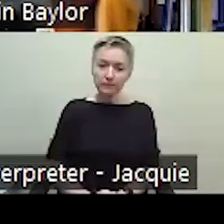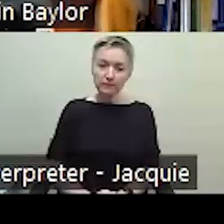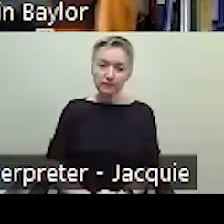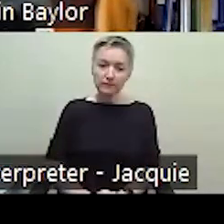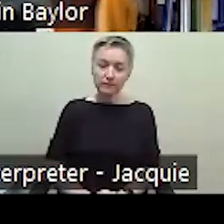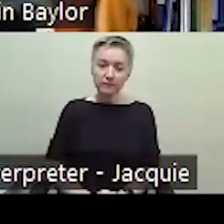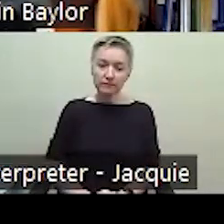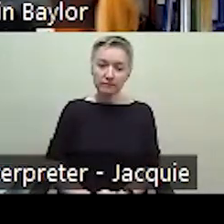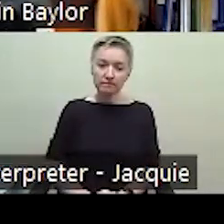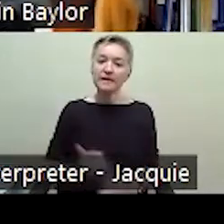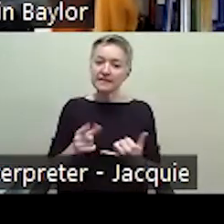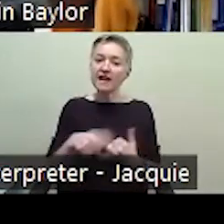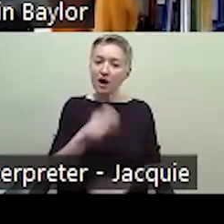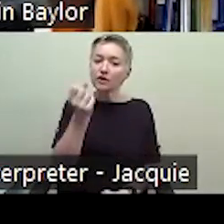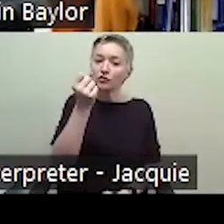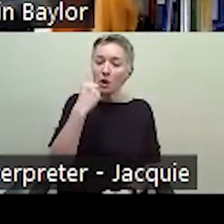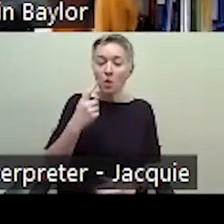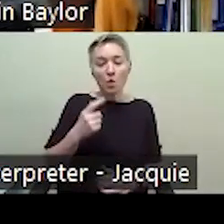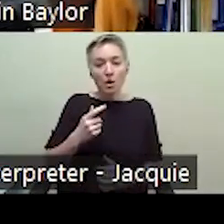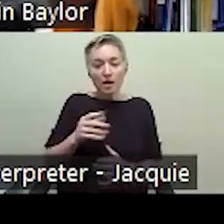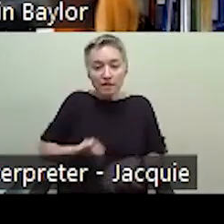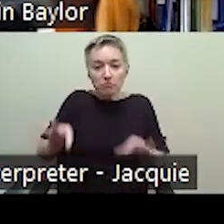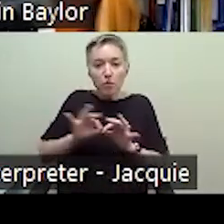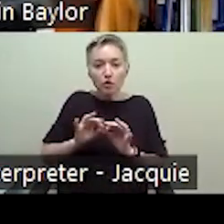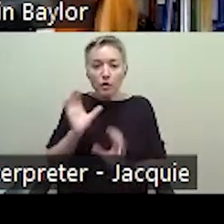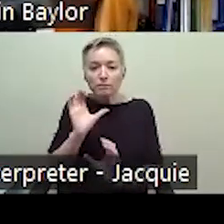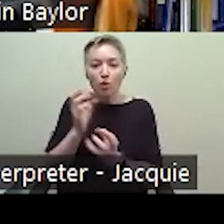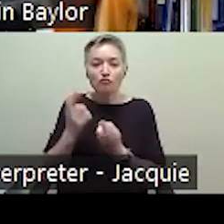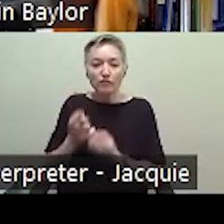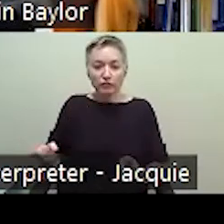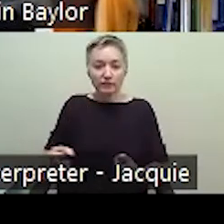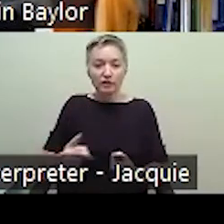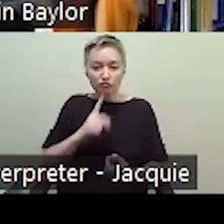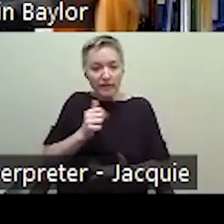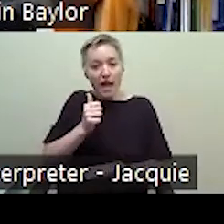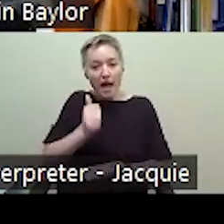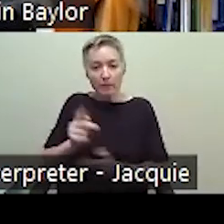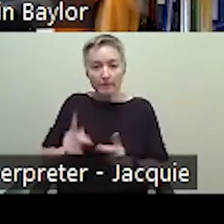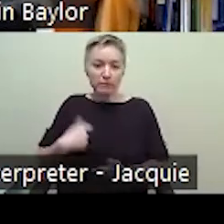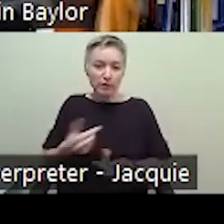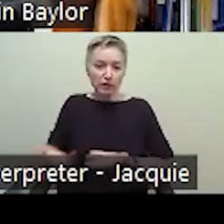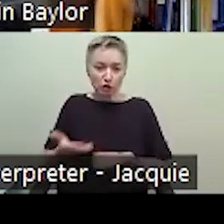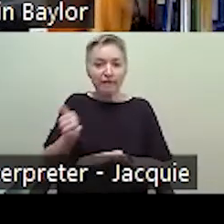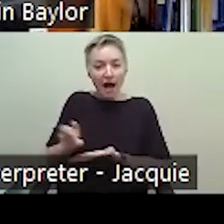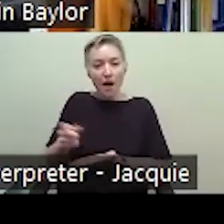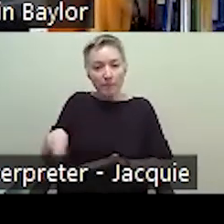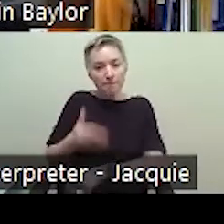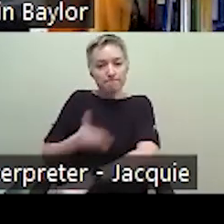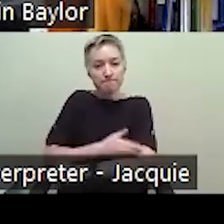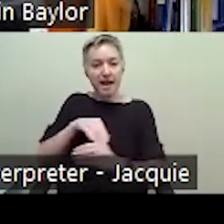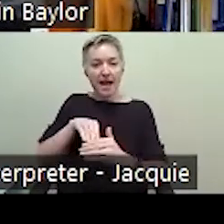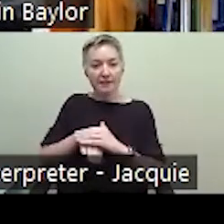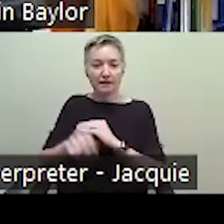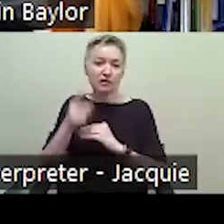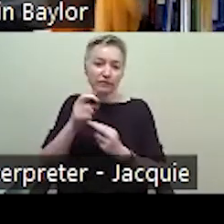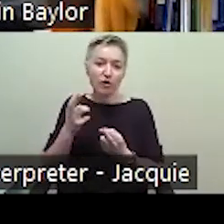how important it is for us to explore resources so that we can help the people that we serve have access to resources that